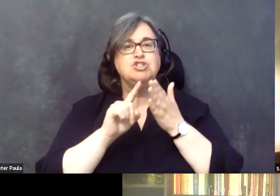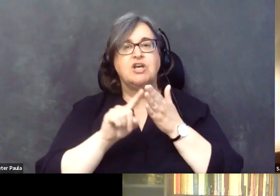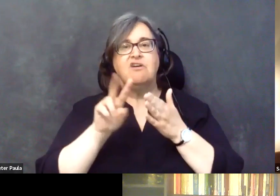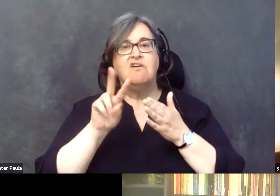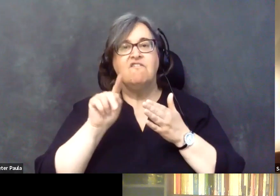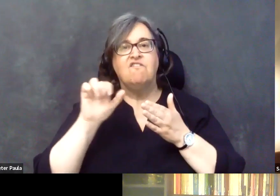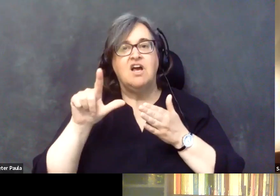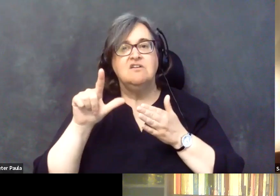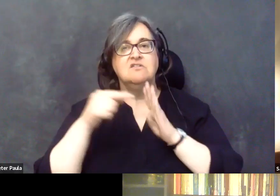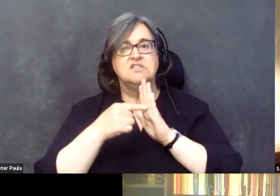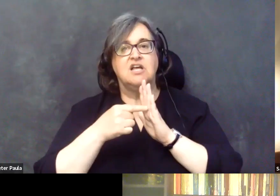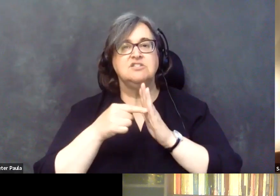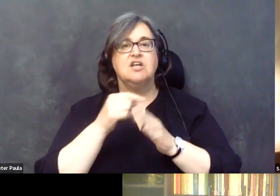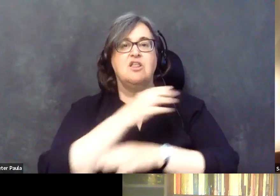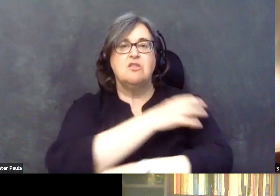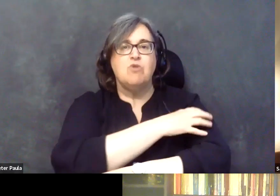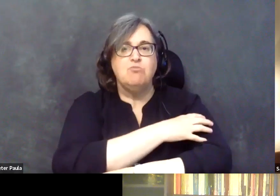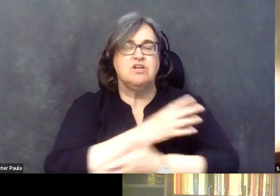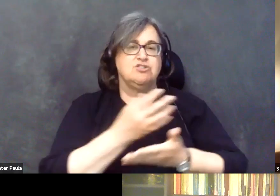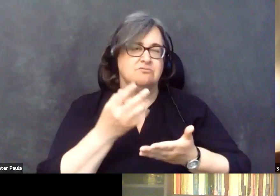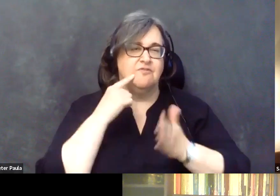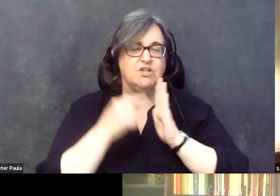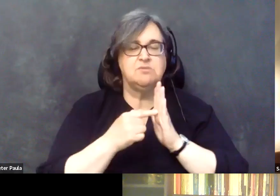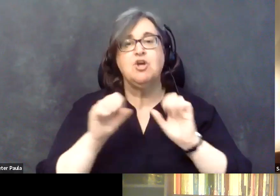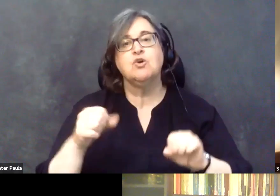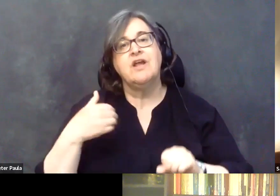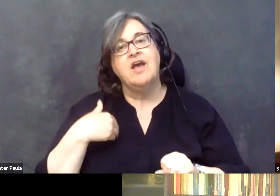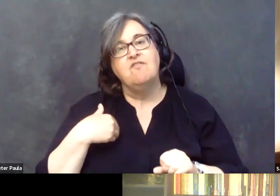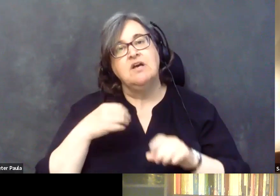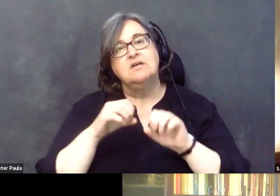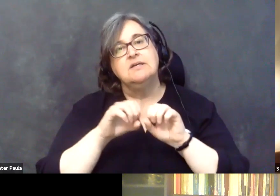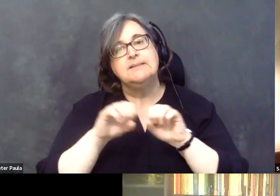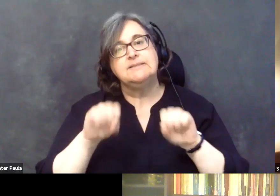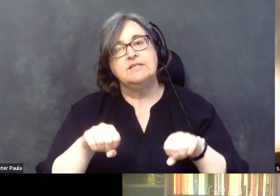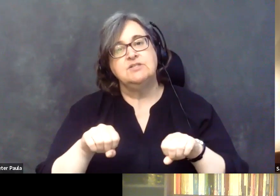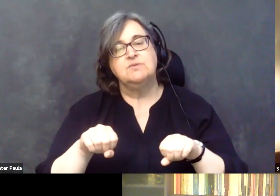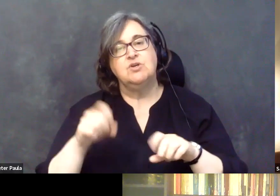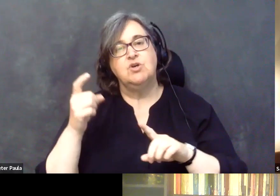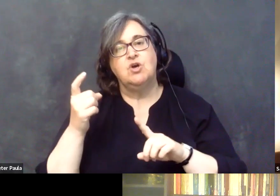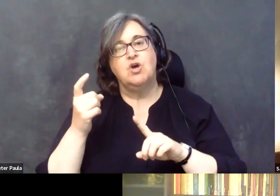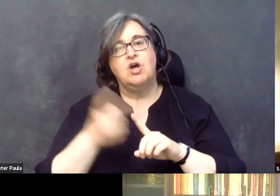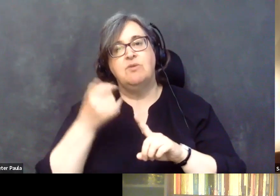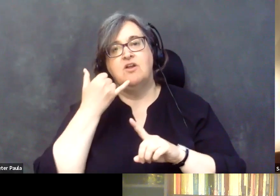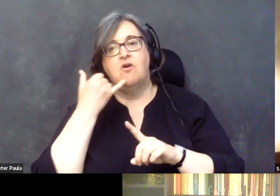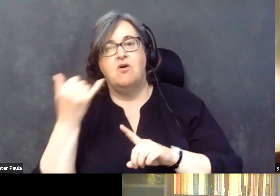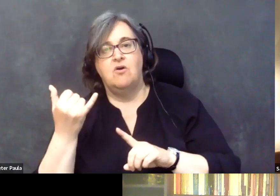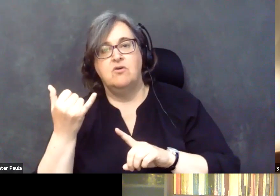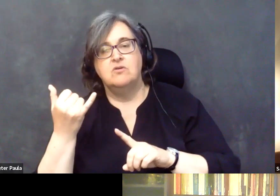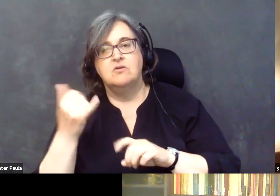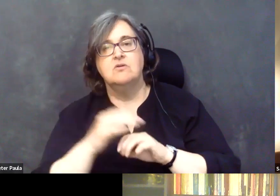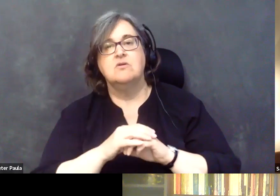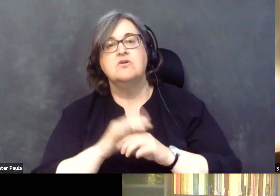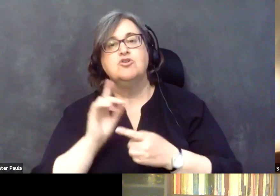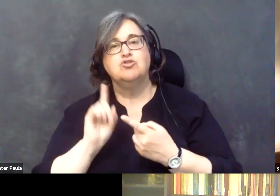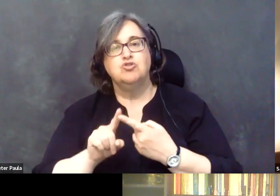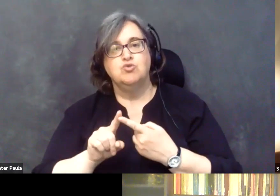there's two ways to do it. There could be a system, uh, like an automated phone call goes out there to